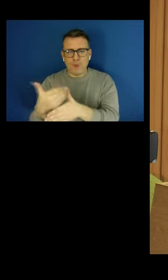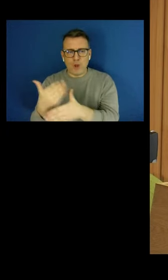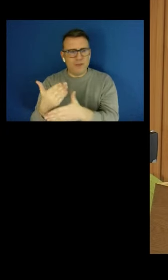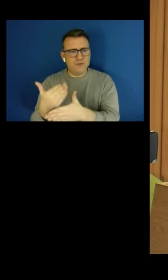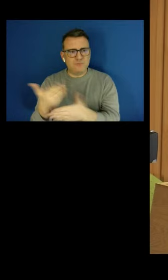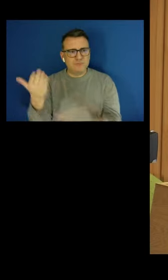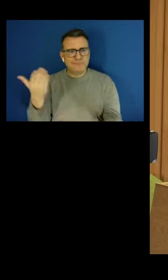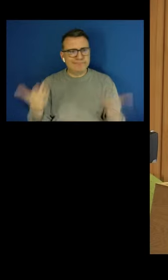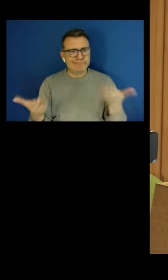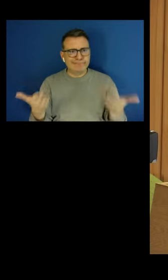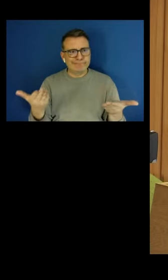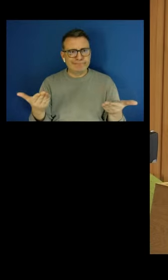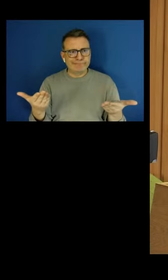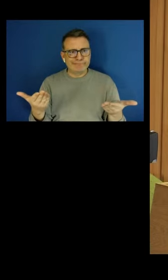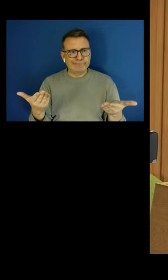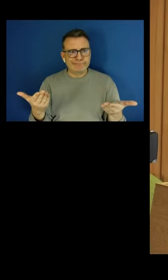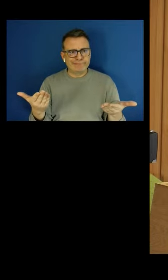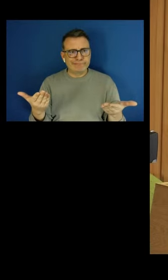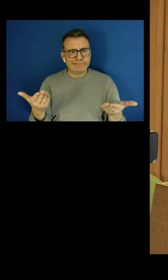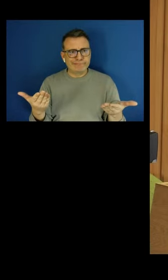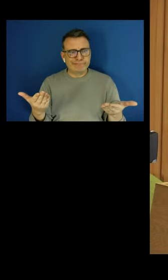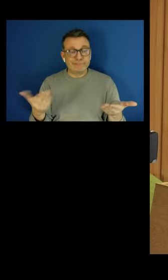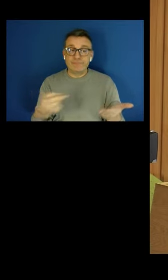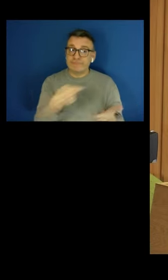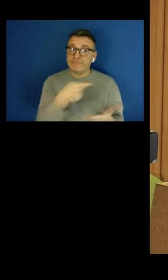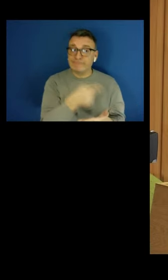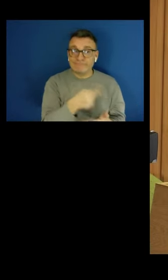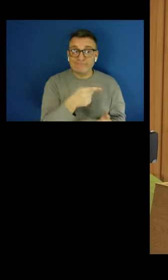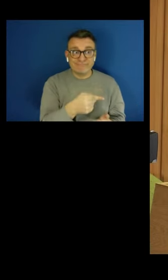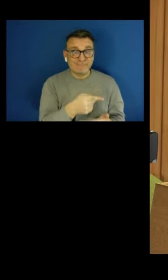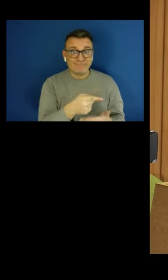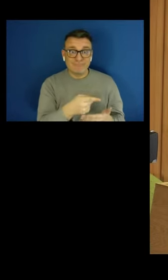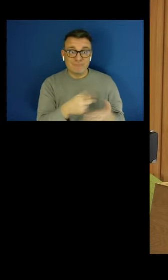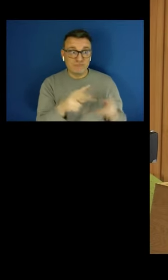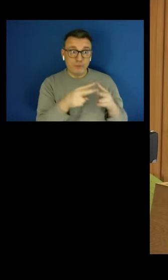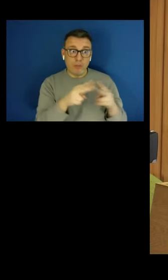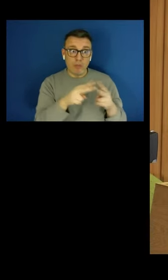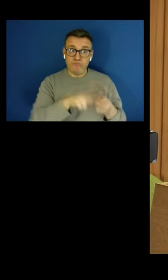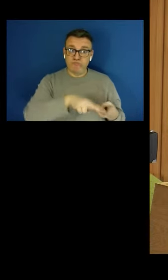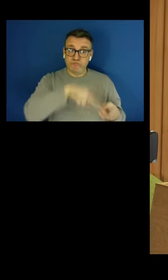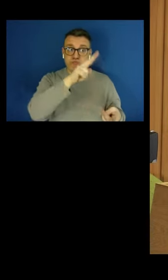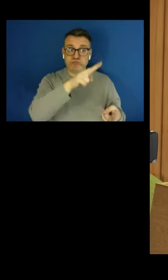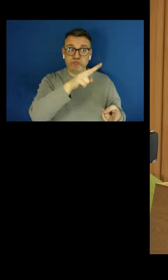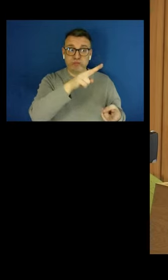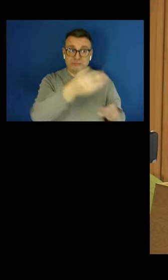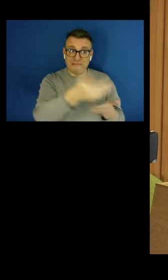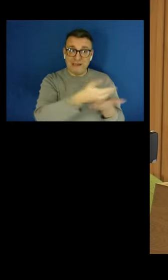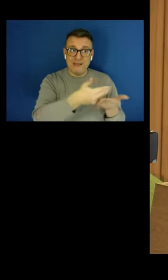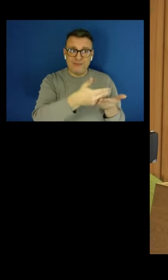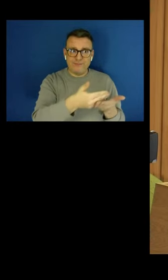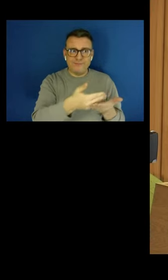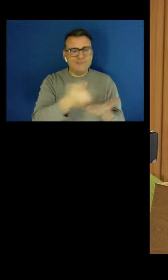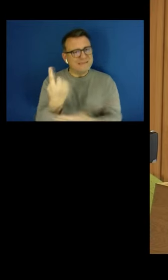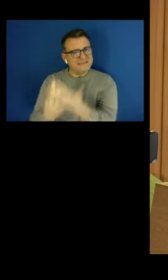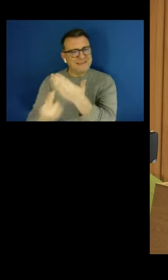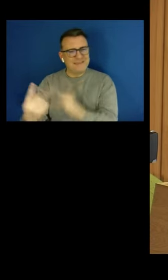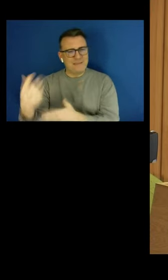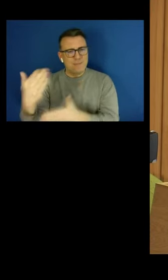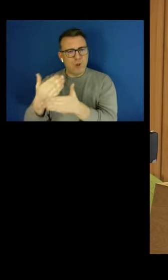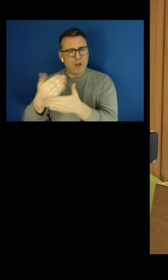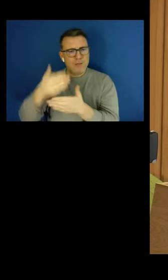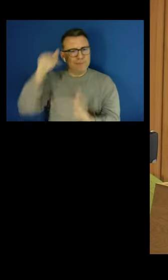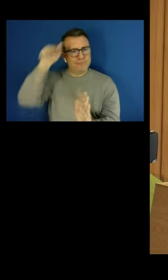saving amongst employees, as I've said, has doubled, but it's fallen among the self-employed from nearly half